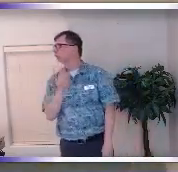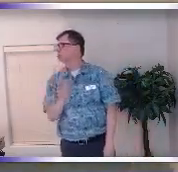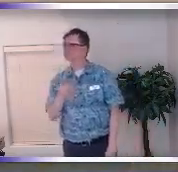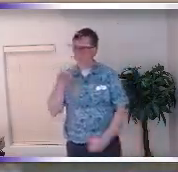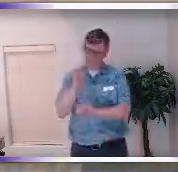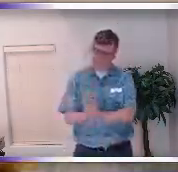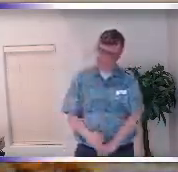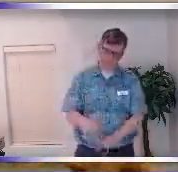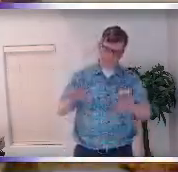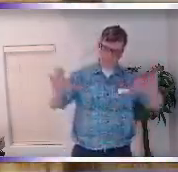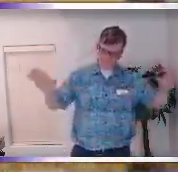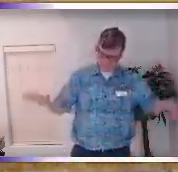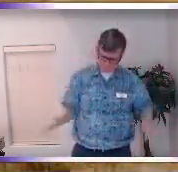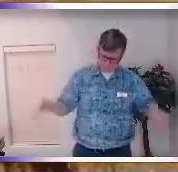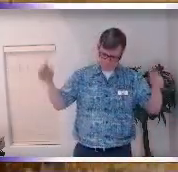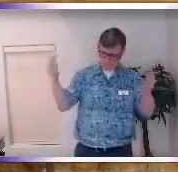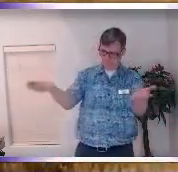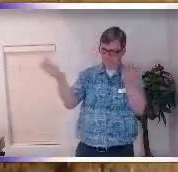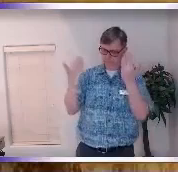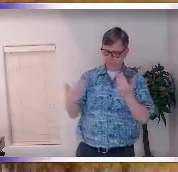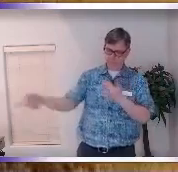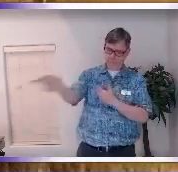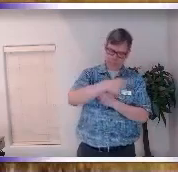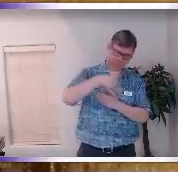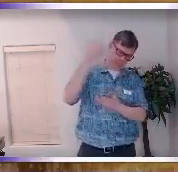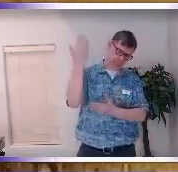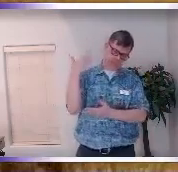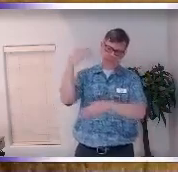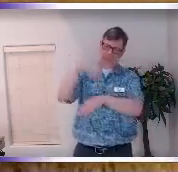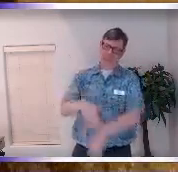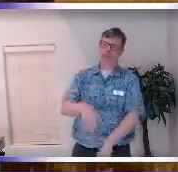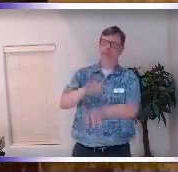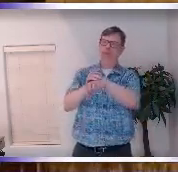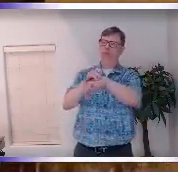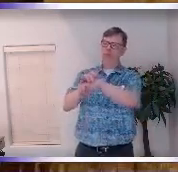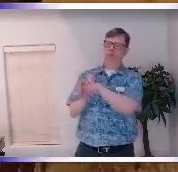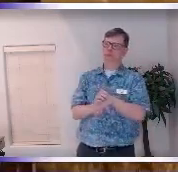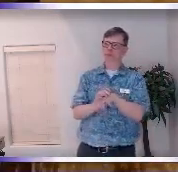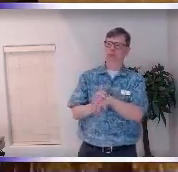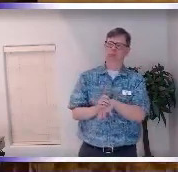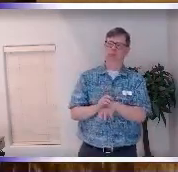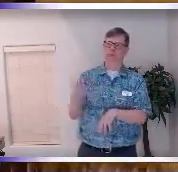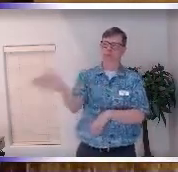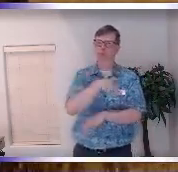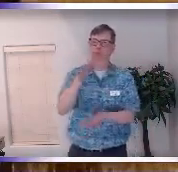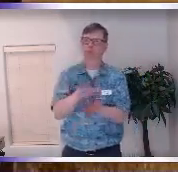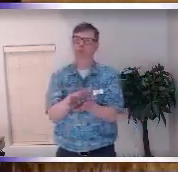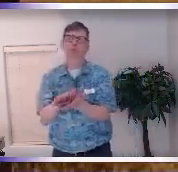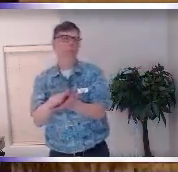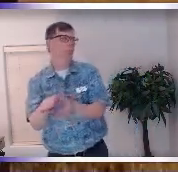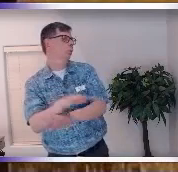humbling experiences that bring us back down to earth and we learn to be in the mundane life and we learn that we